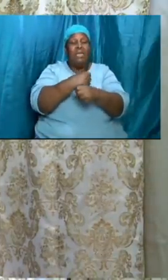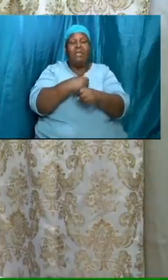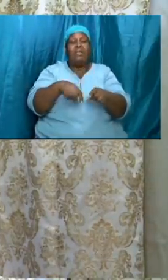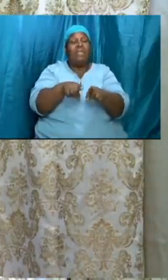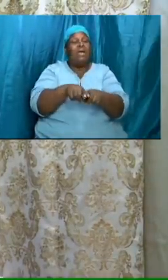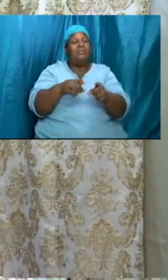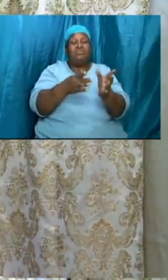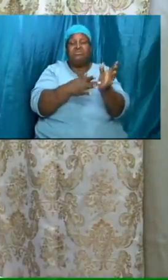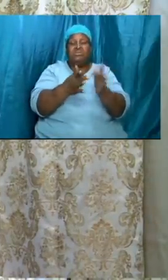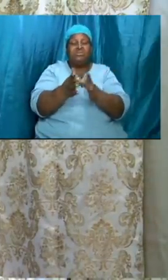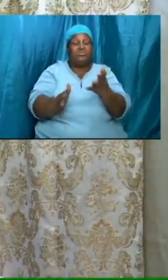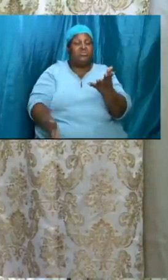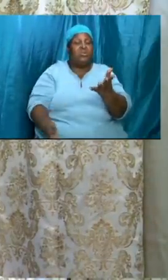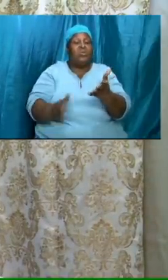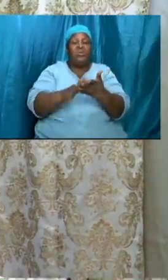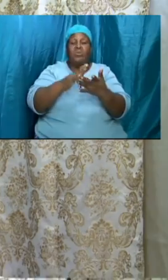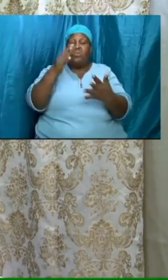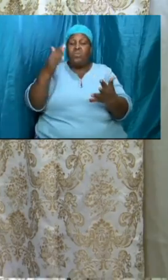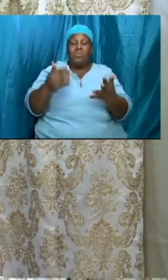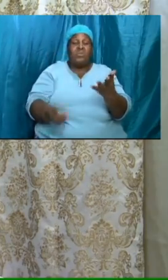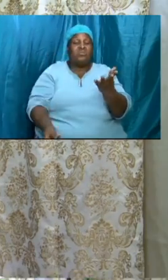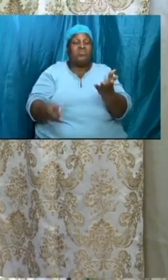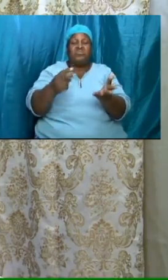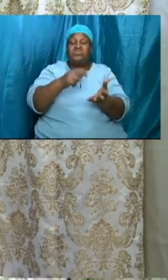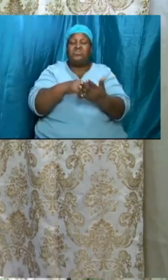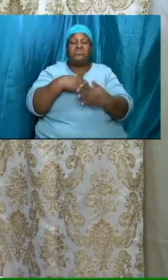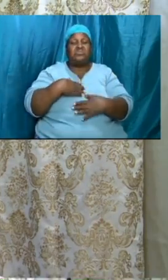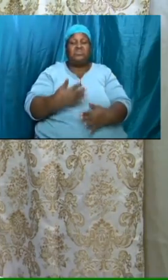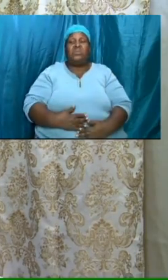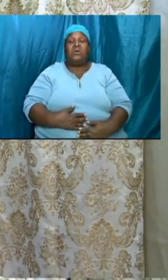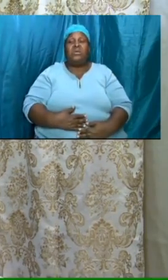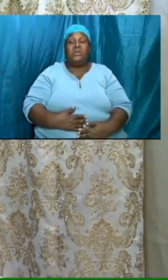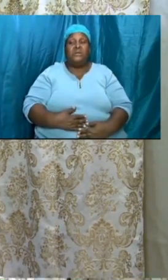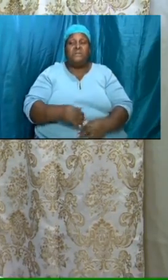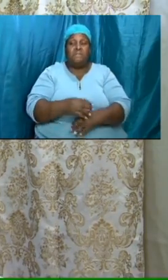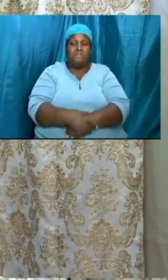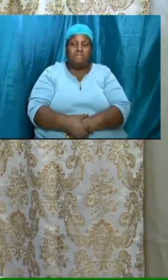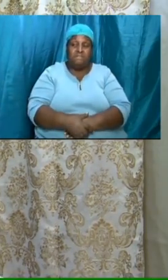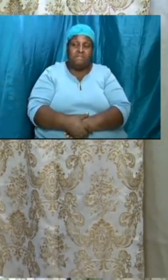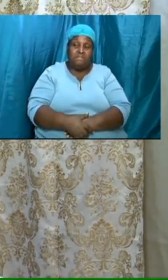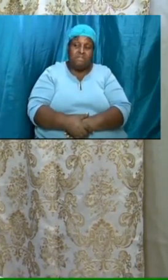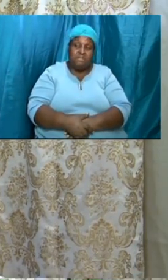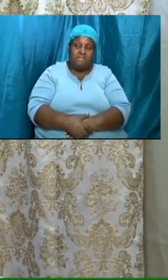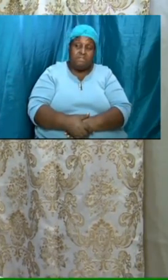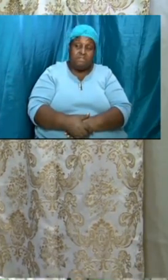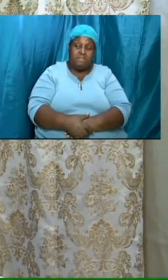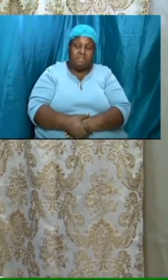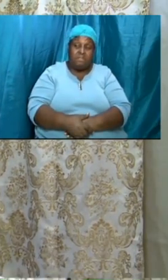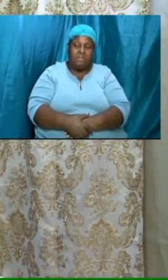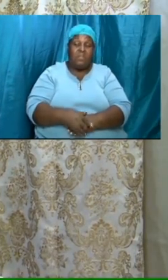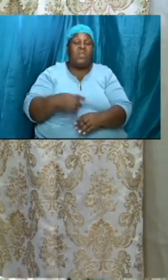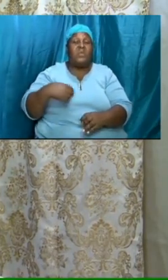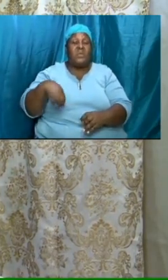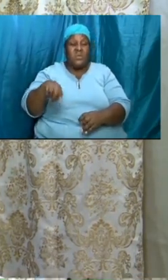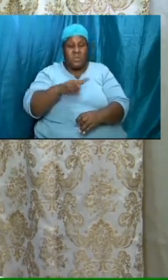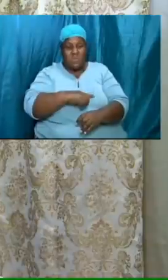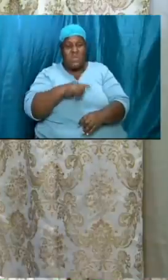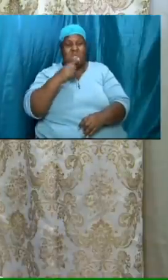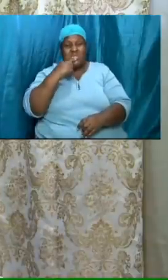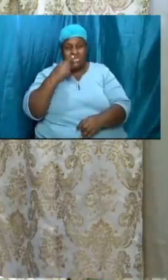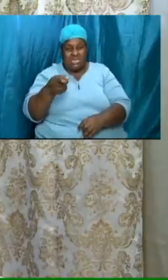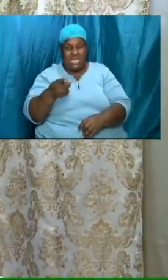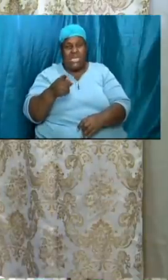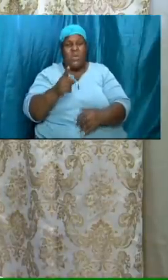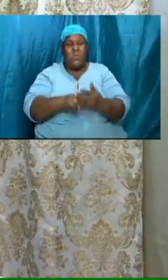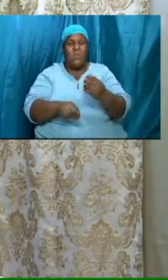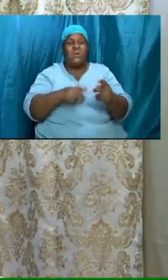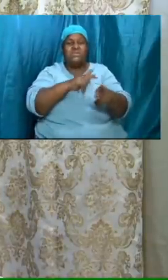body and notice notice notice we did say what kind of